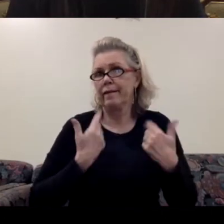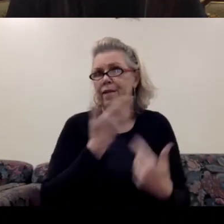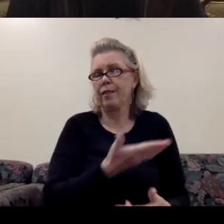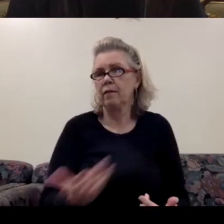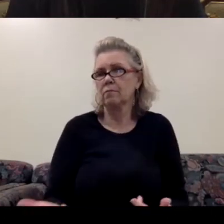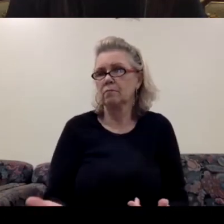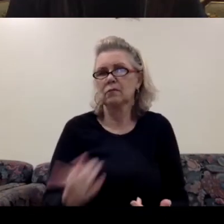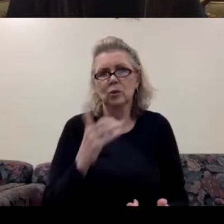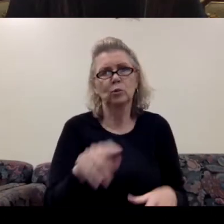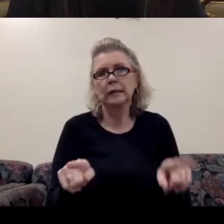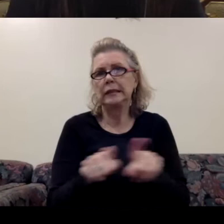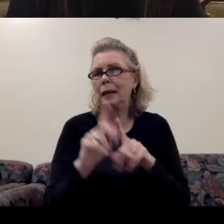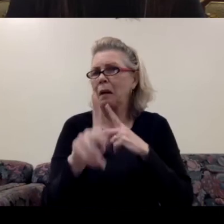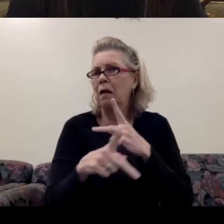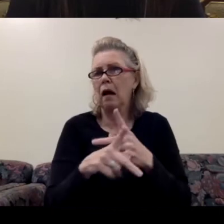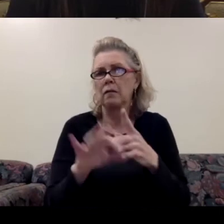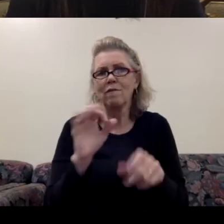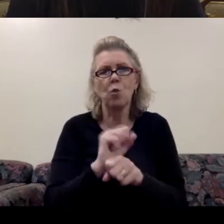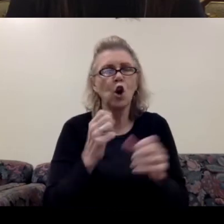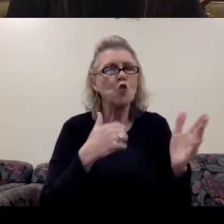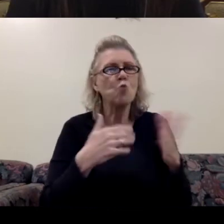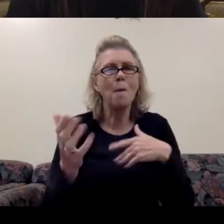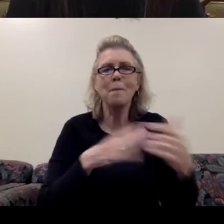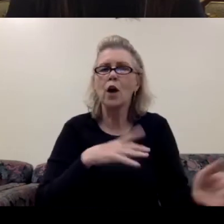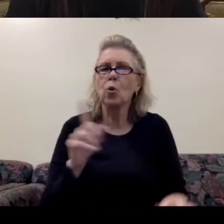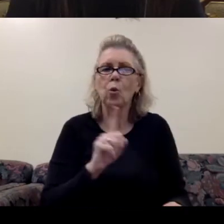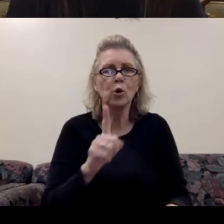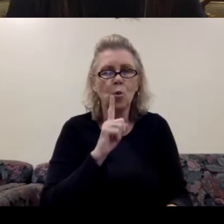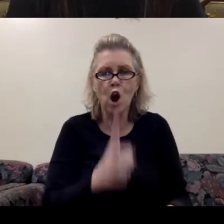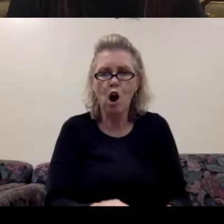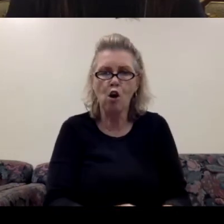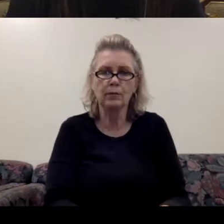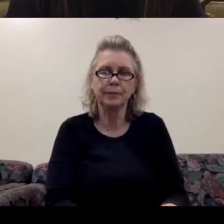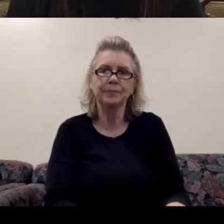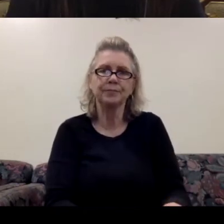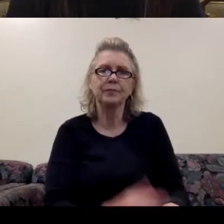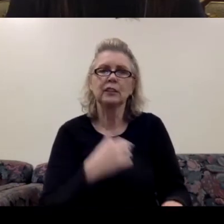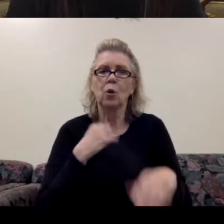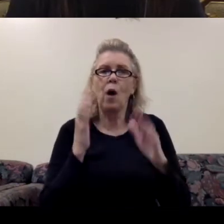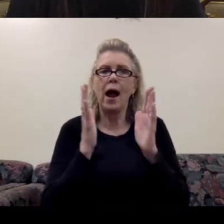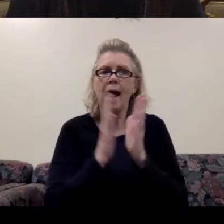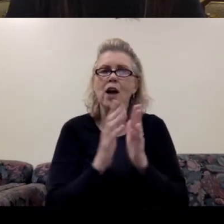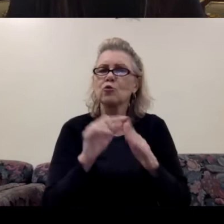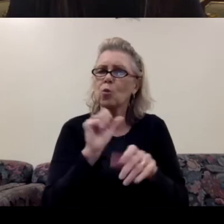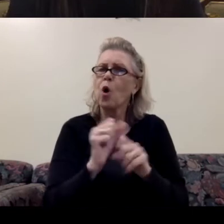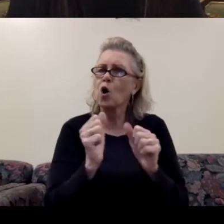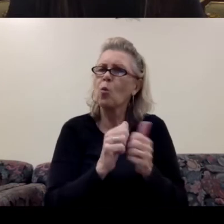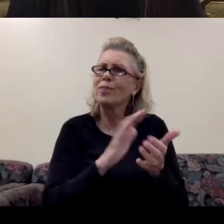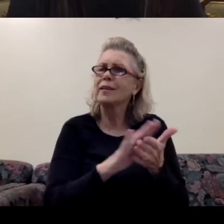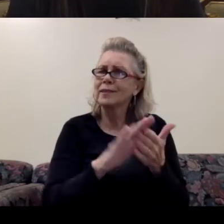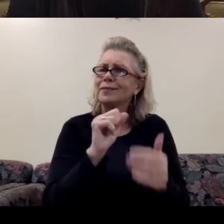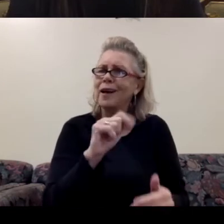the same kind of work, no matter where you are. Um, so I asked to work with the sanitation workers,